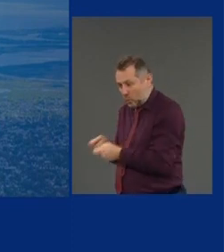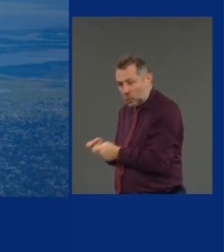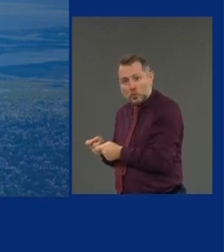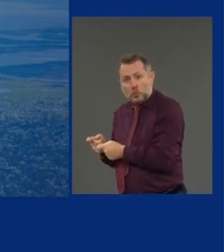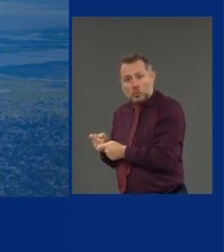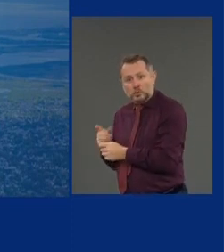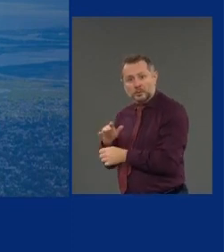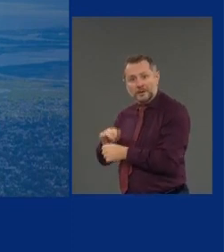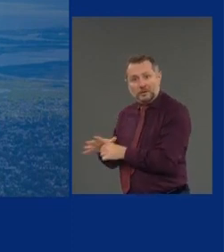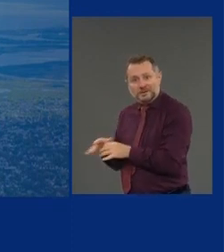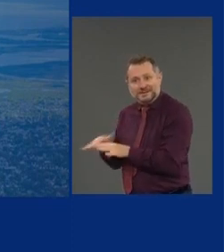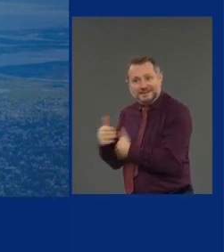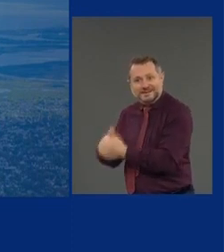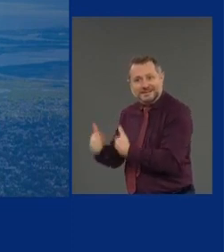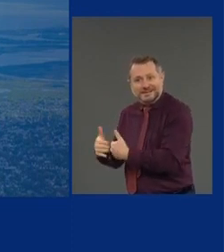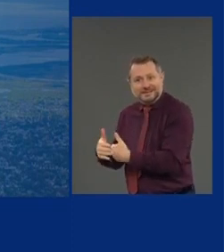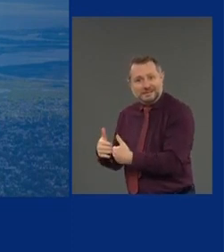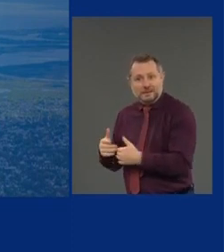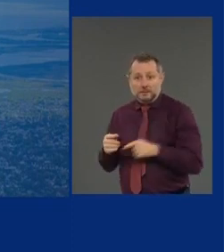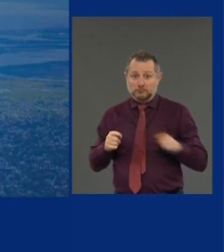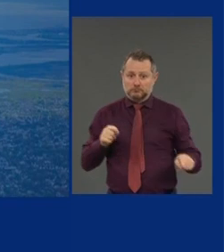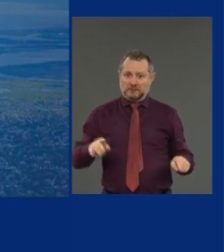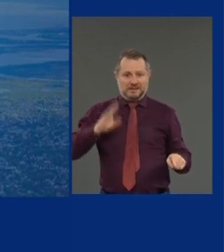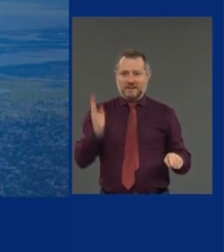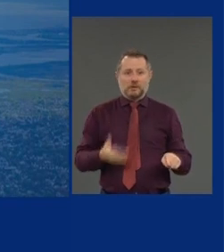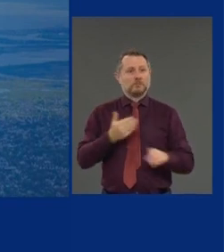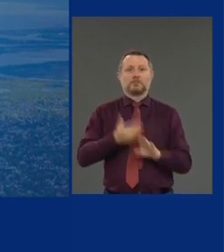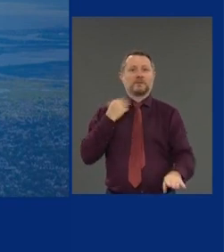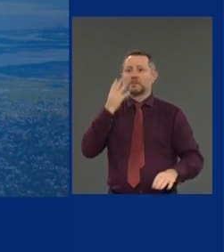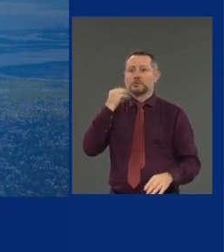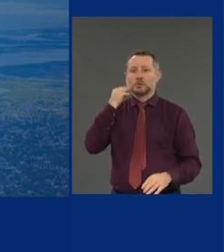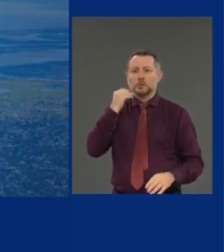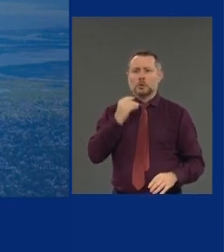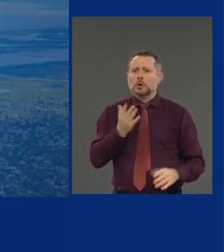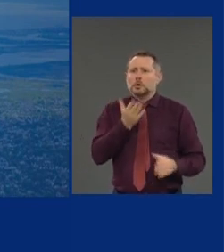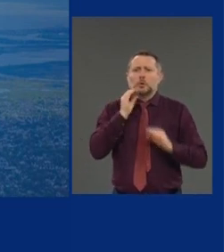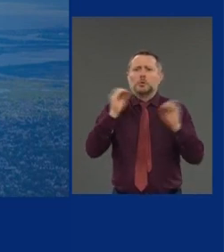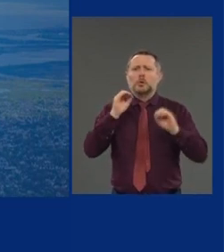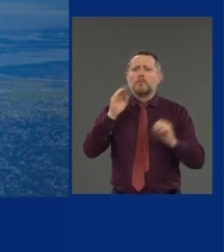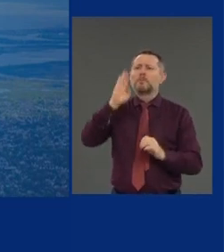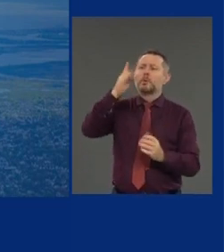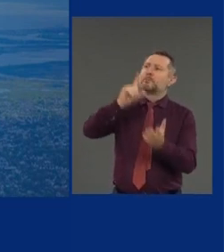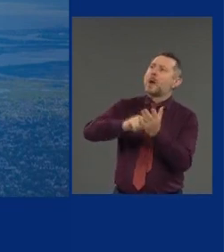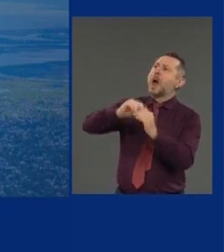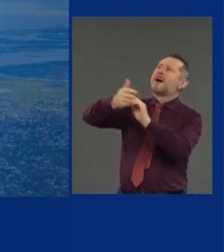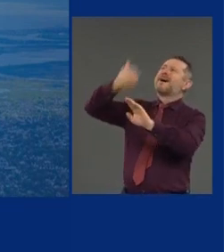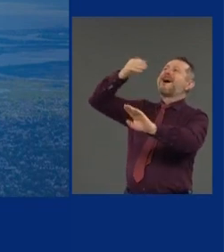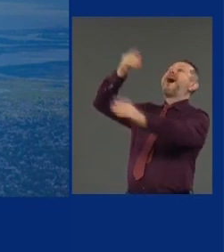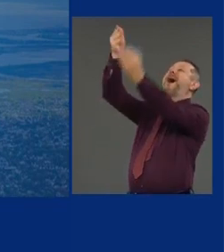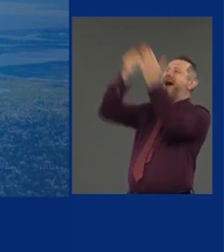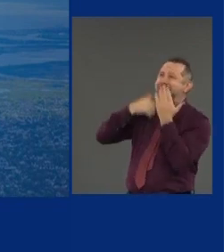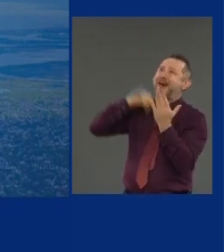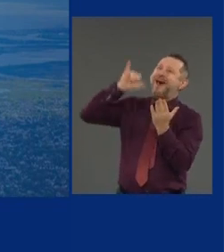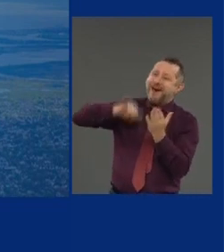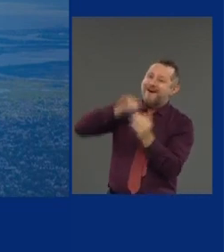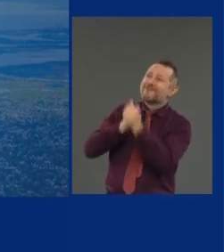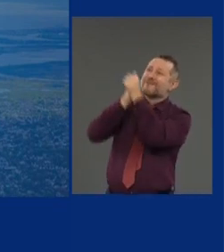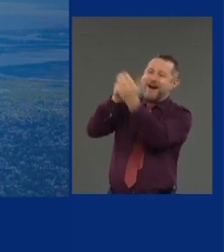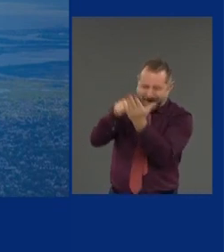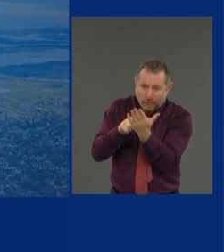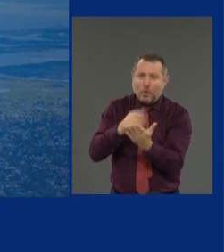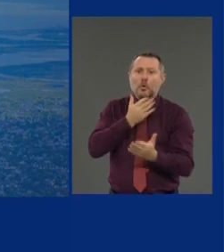been done before. There's no blueprint. There's no book written on it. There's no expert on the